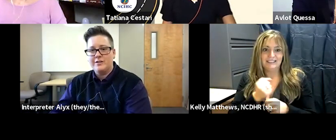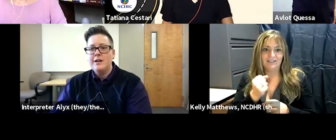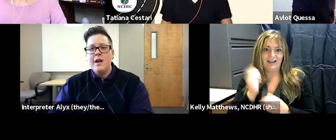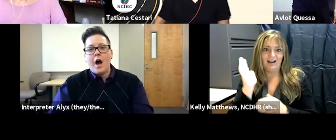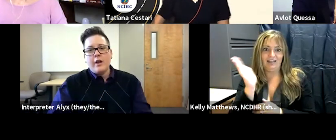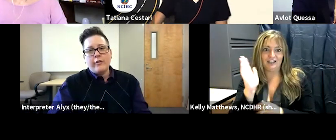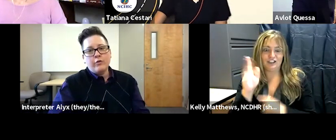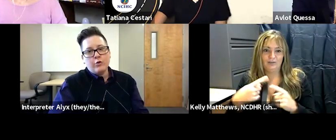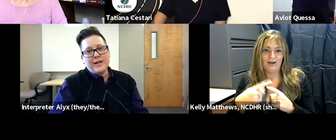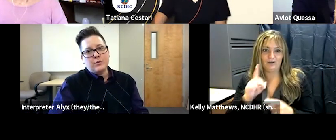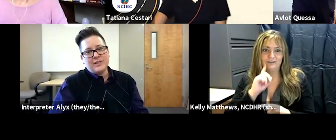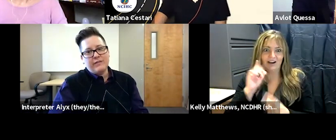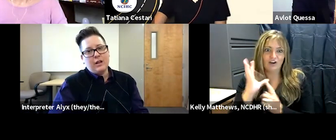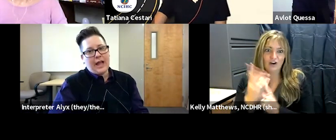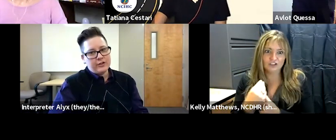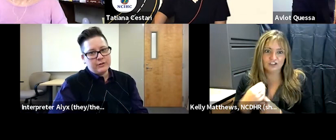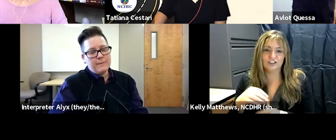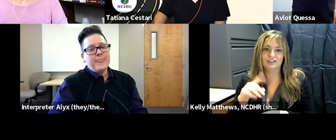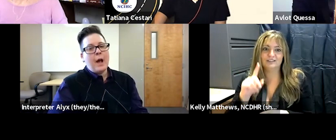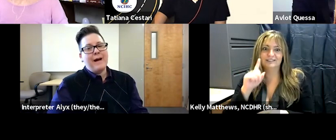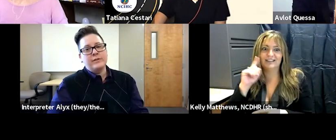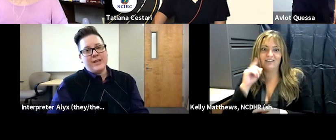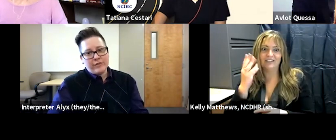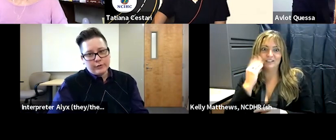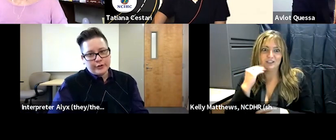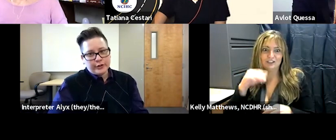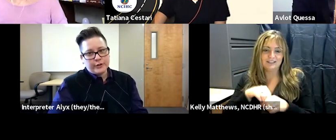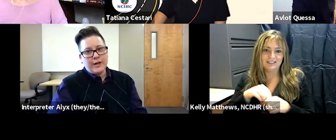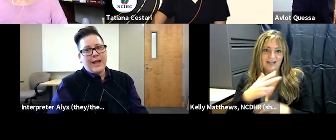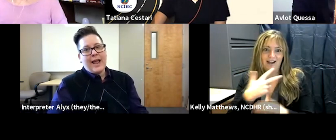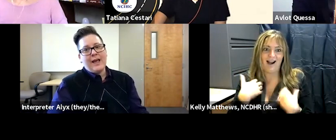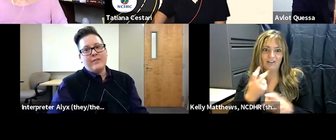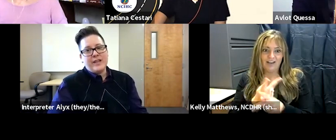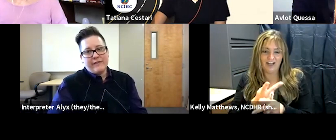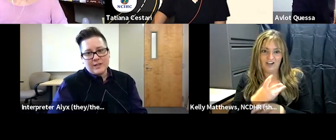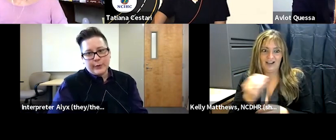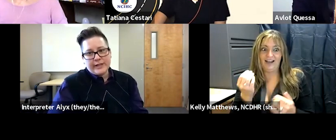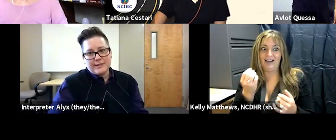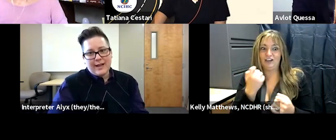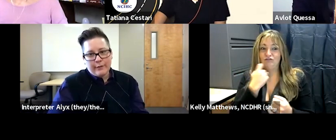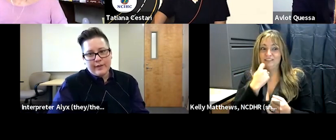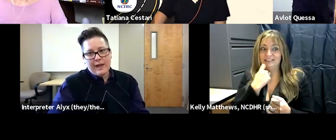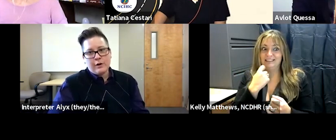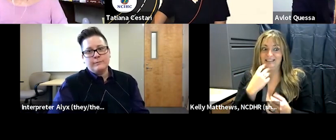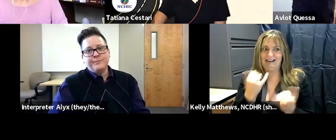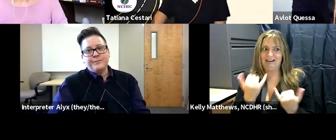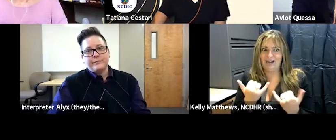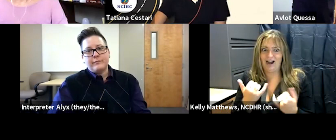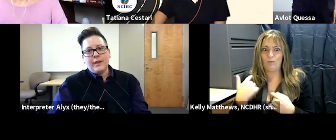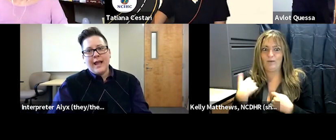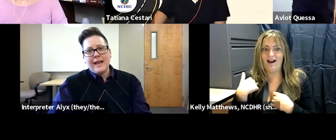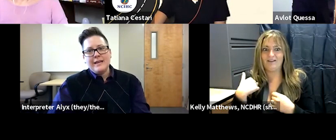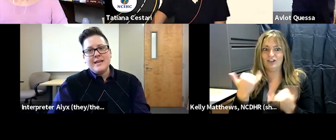simulation another group is receiving a lecture about deaf culture and deaf experience in health care